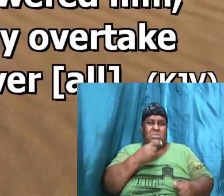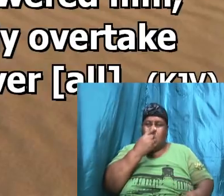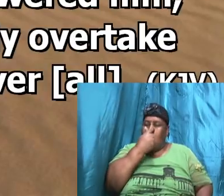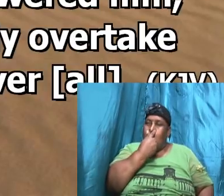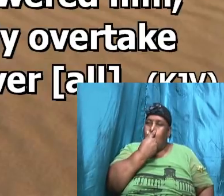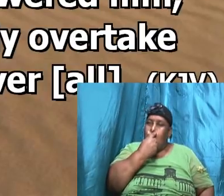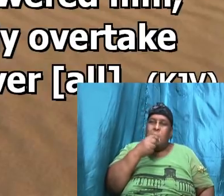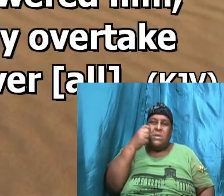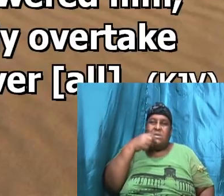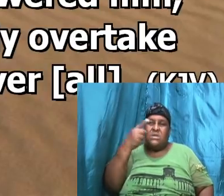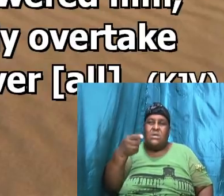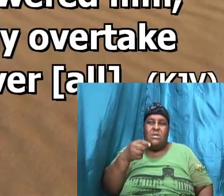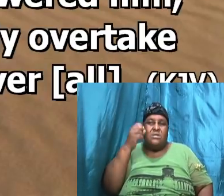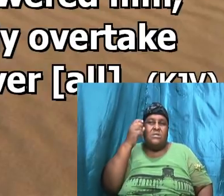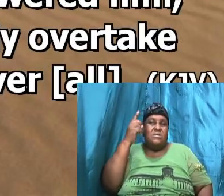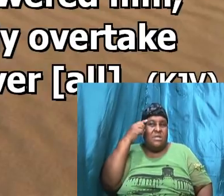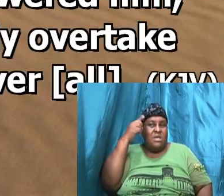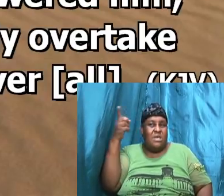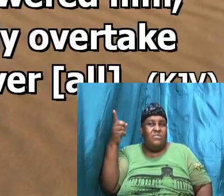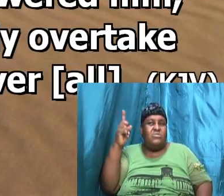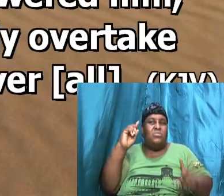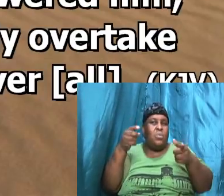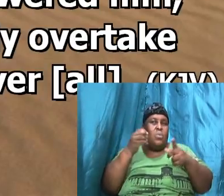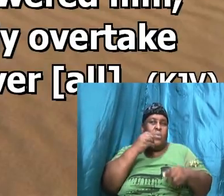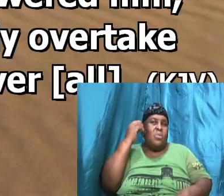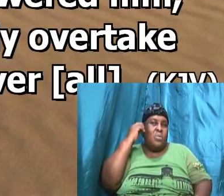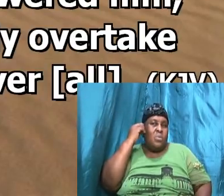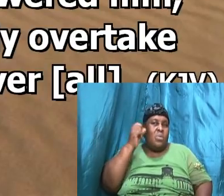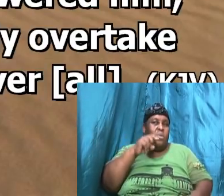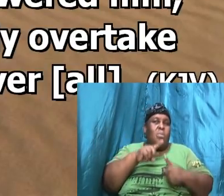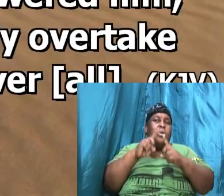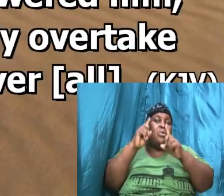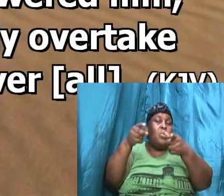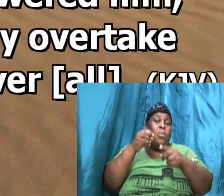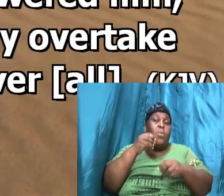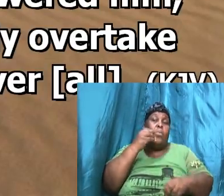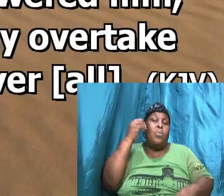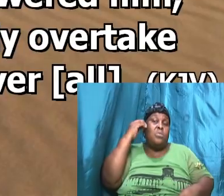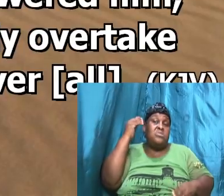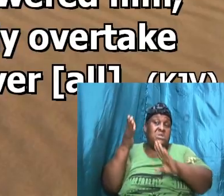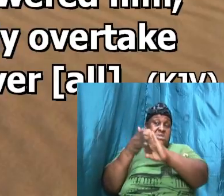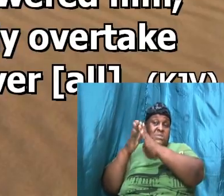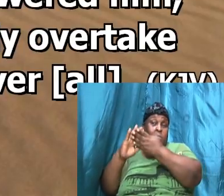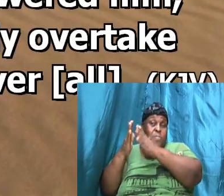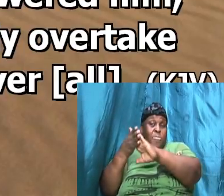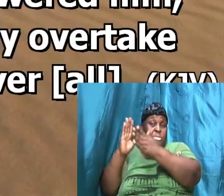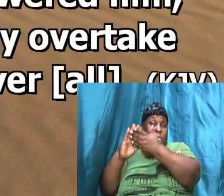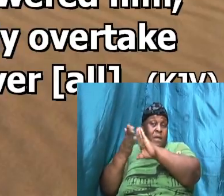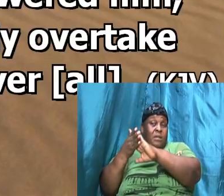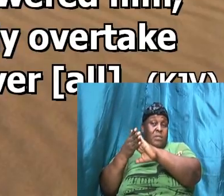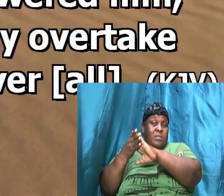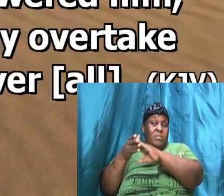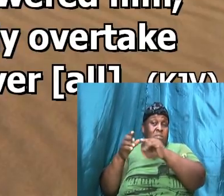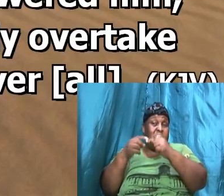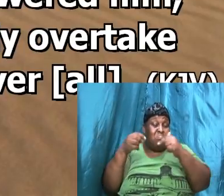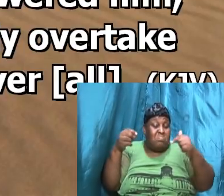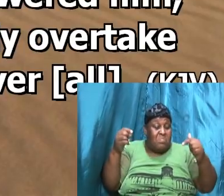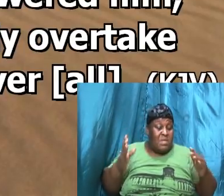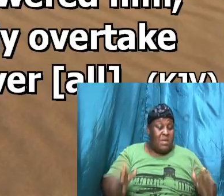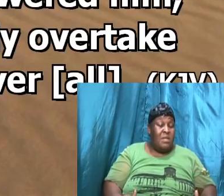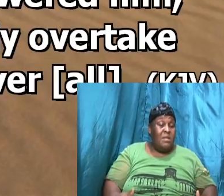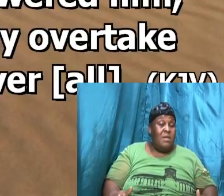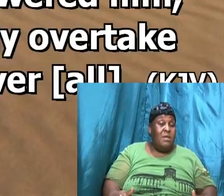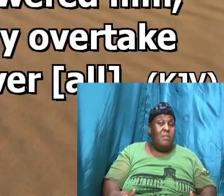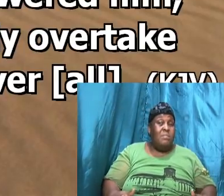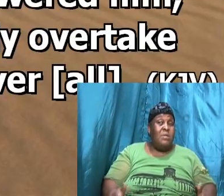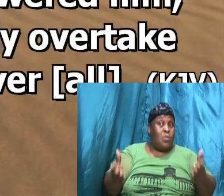to go home when he went home to the city of Ziklag the Amalekites invaded the city